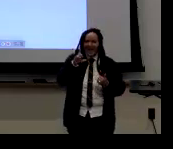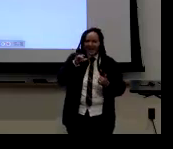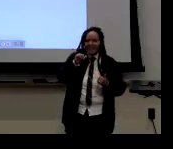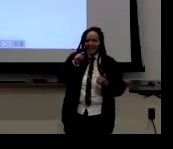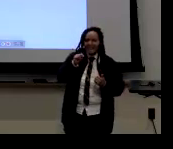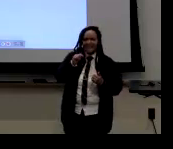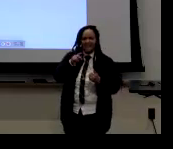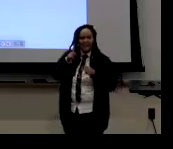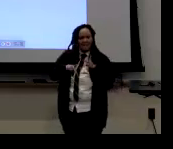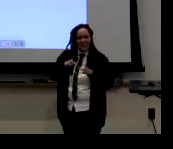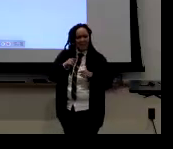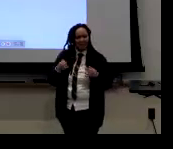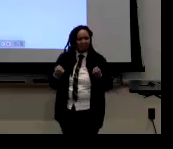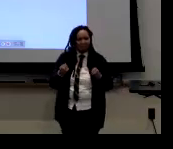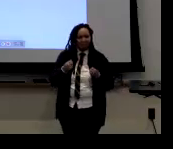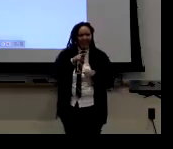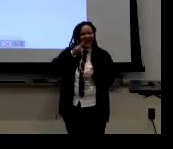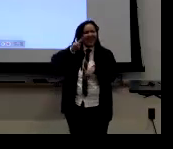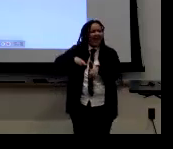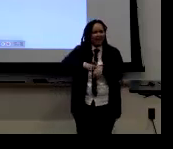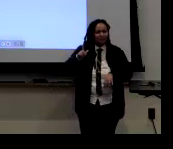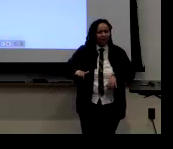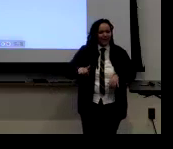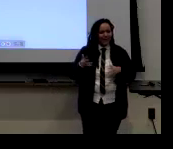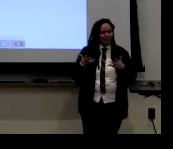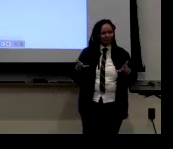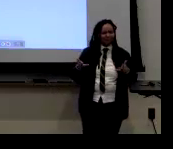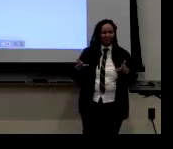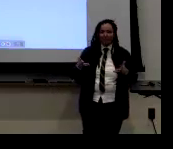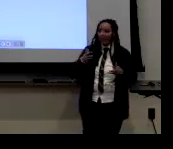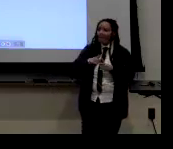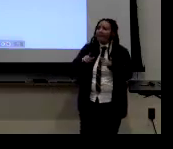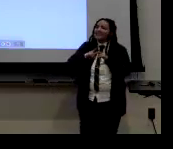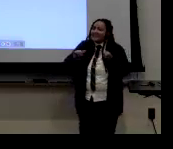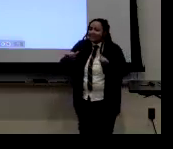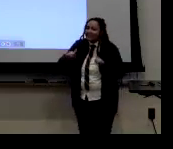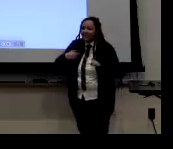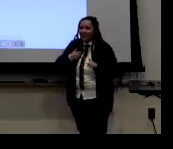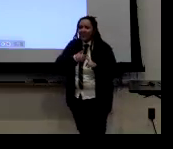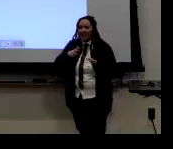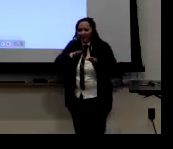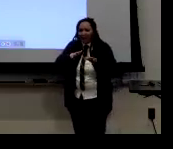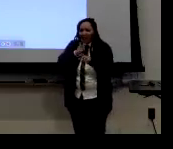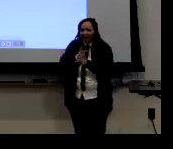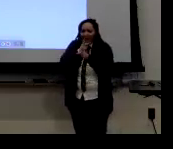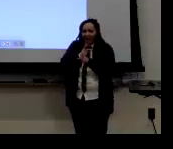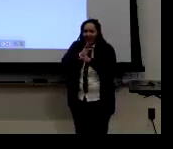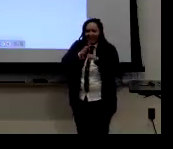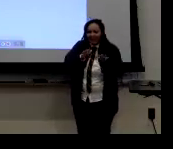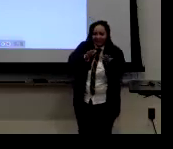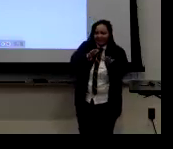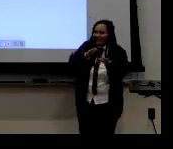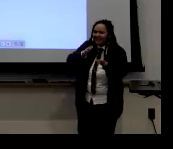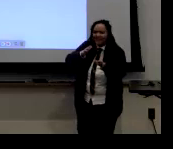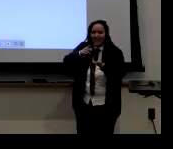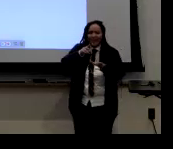wanted to keep it real with the dancing. So, um, it's, that's one way that you can know that it's a natural way of signing is that